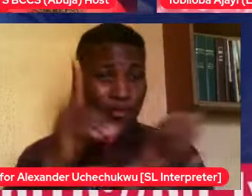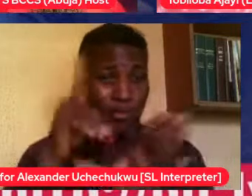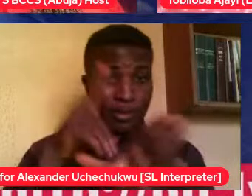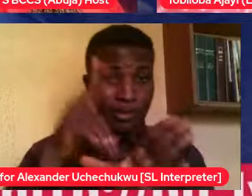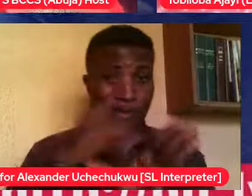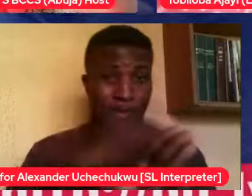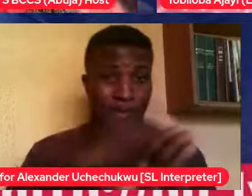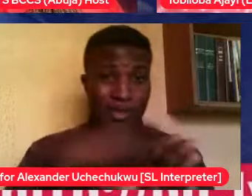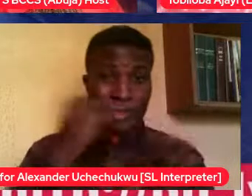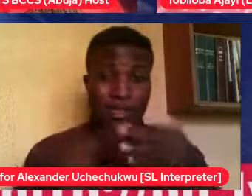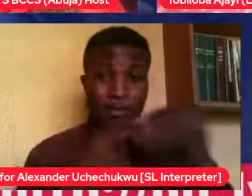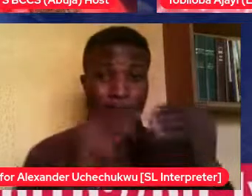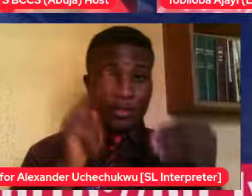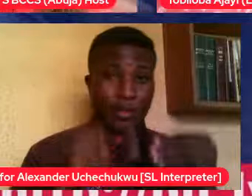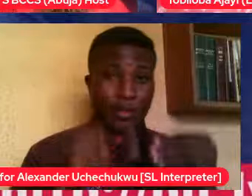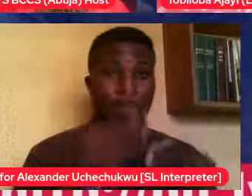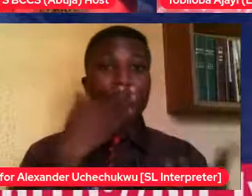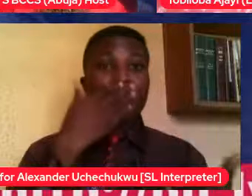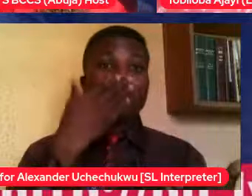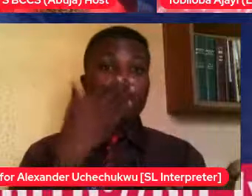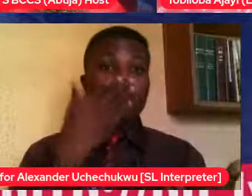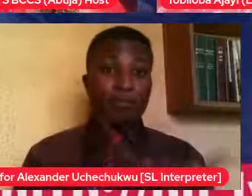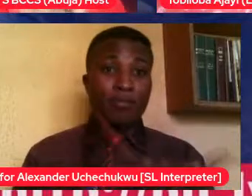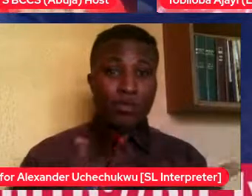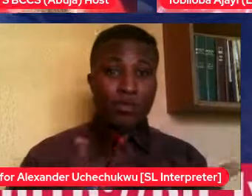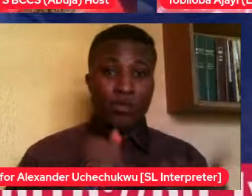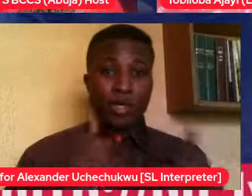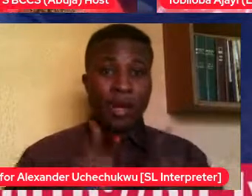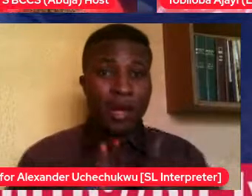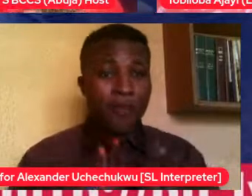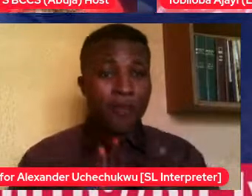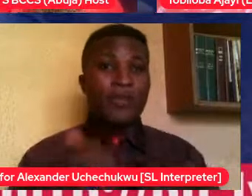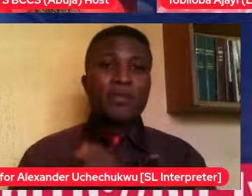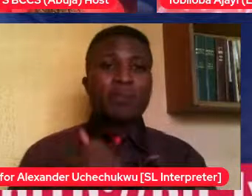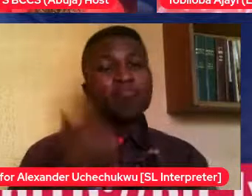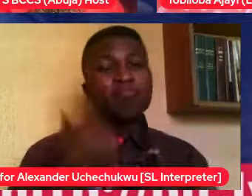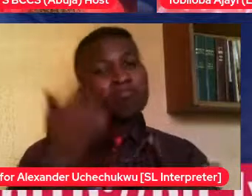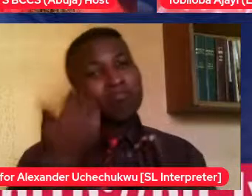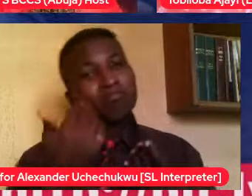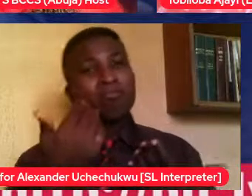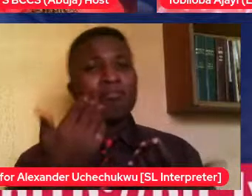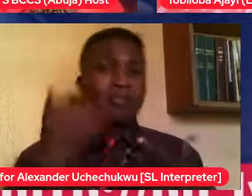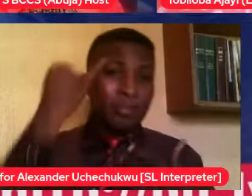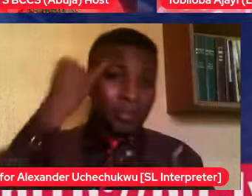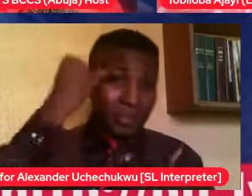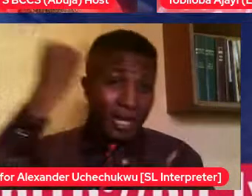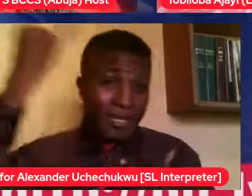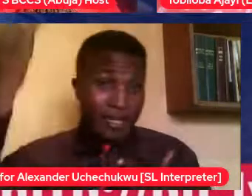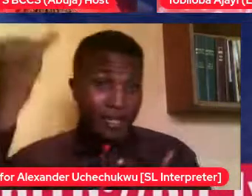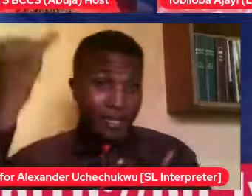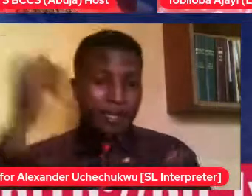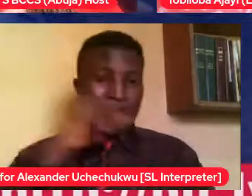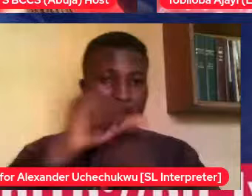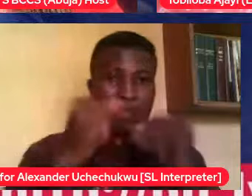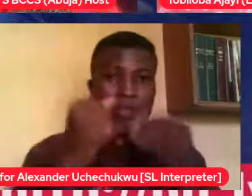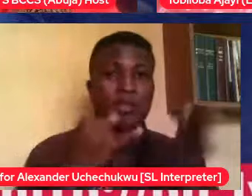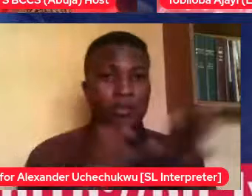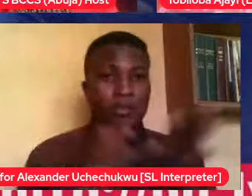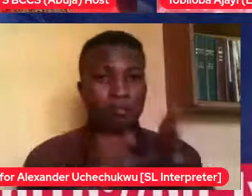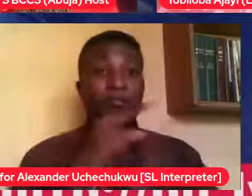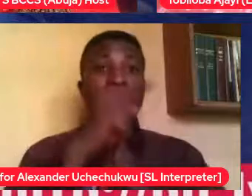with special needs, to just let you know everything about special needs. Look, when it comes to special needs, we have individuals who are,